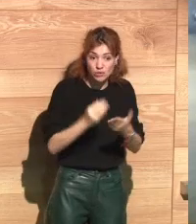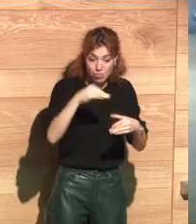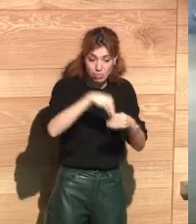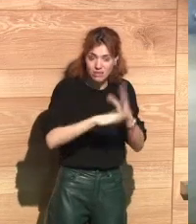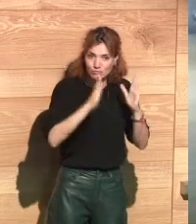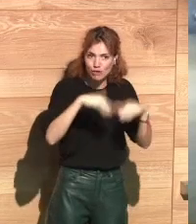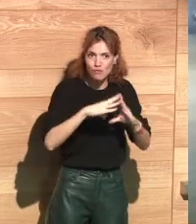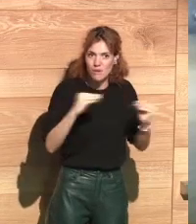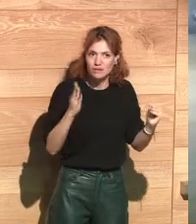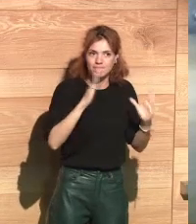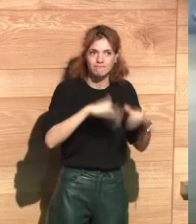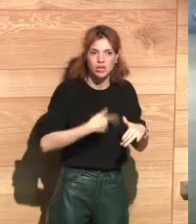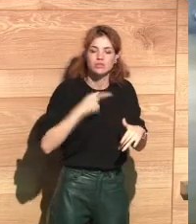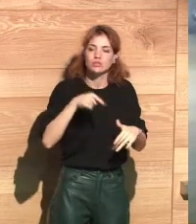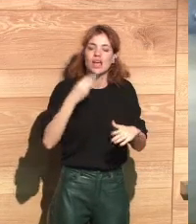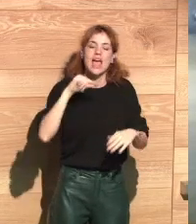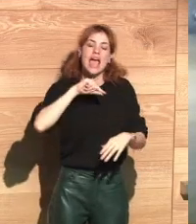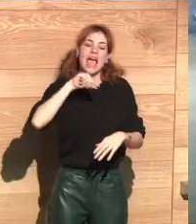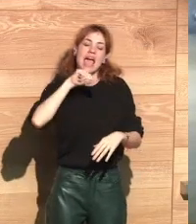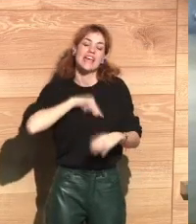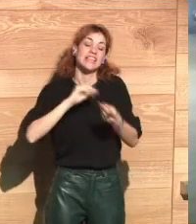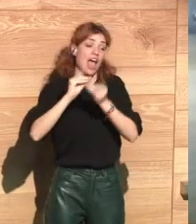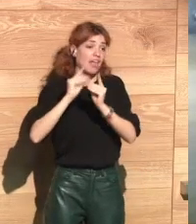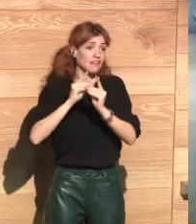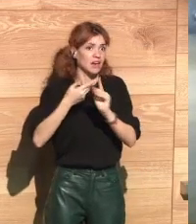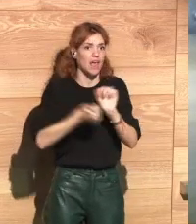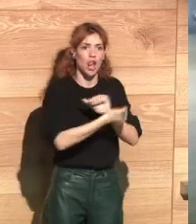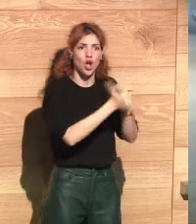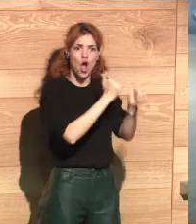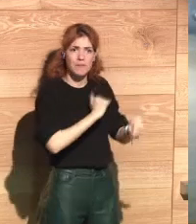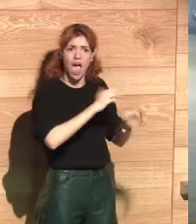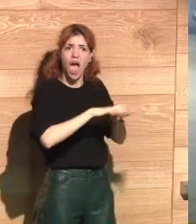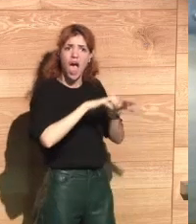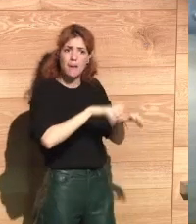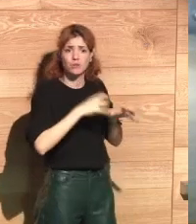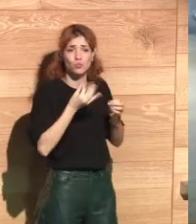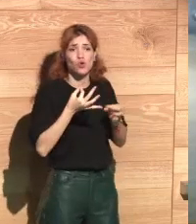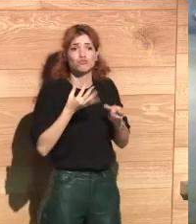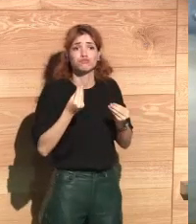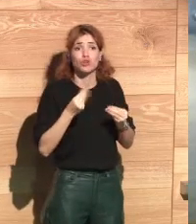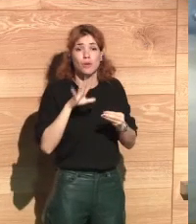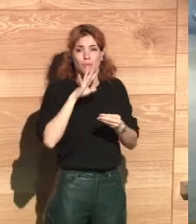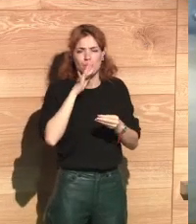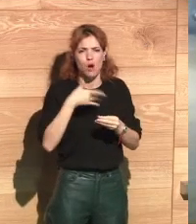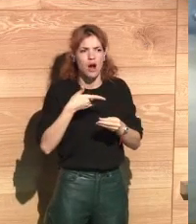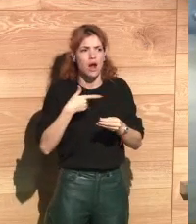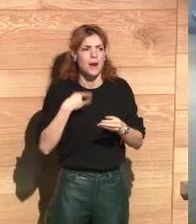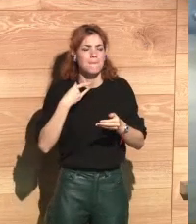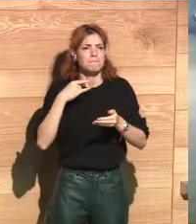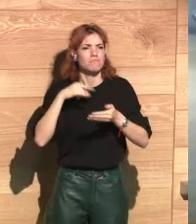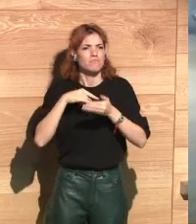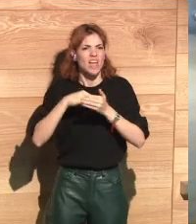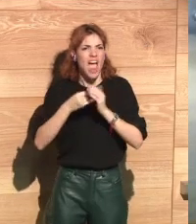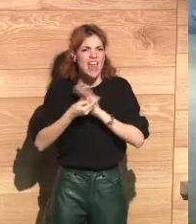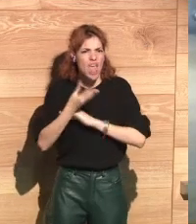any courses on ethics. This has grown very slowly, and I think in the digital sector, we need to learn from